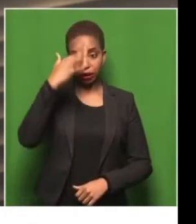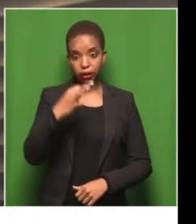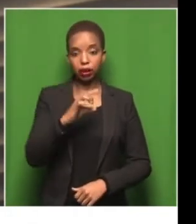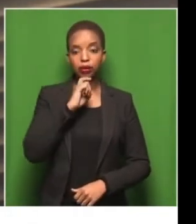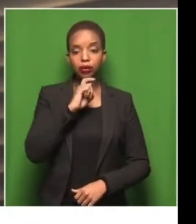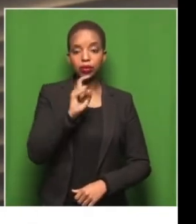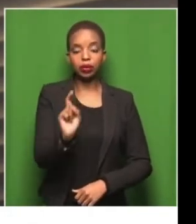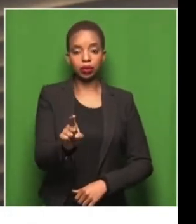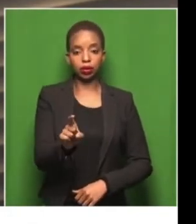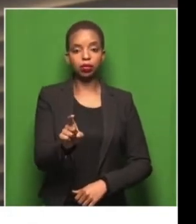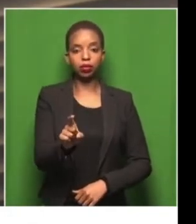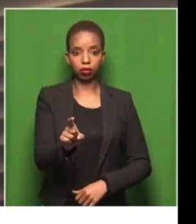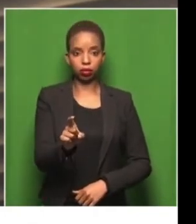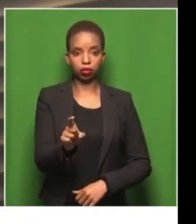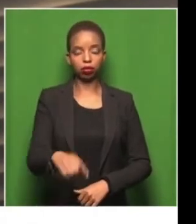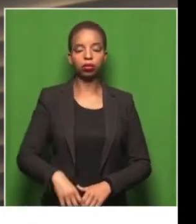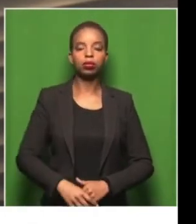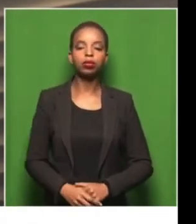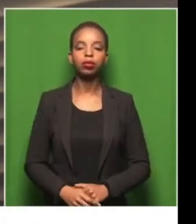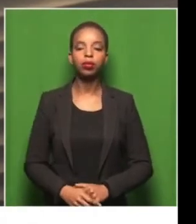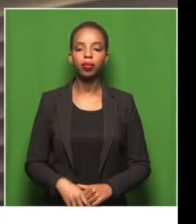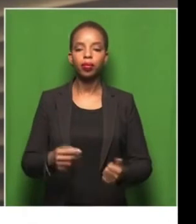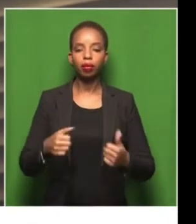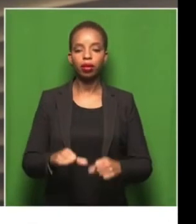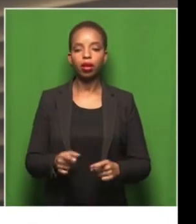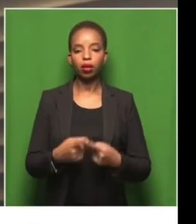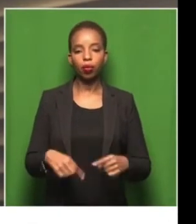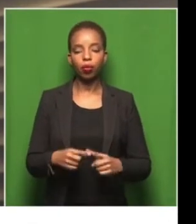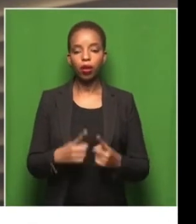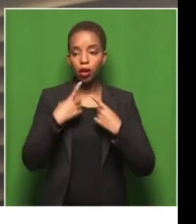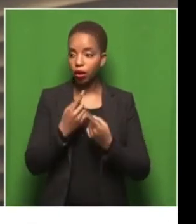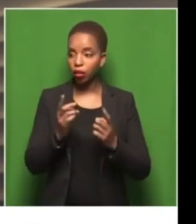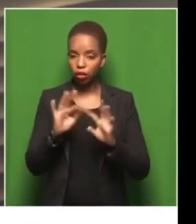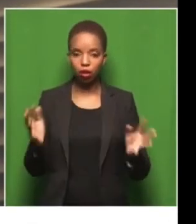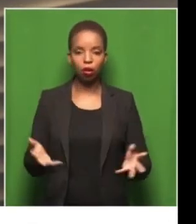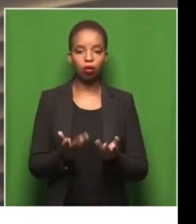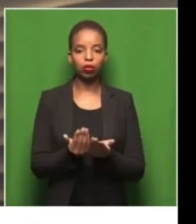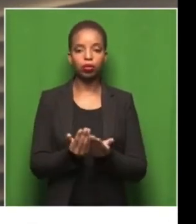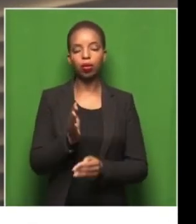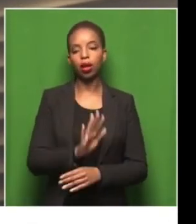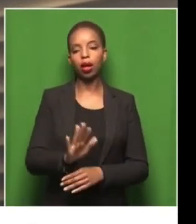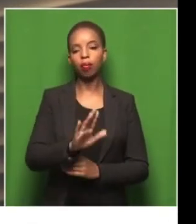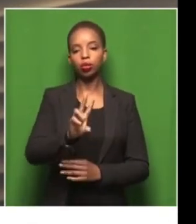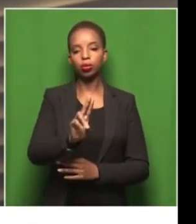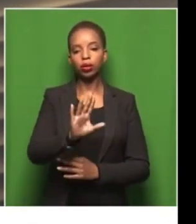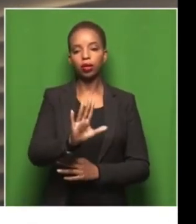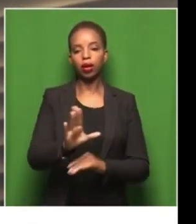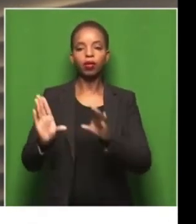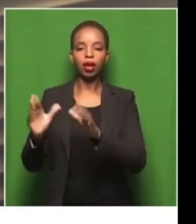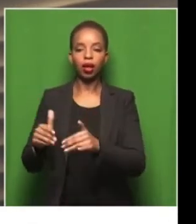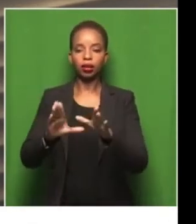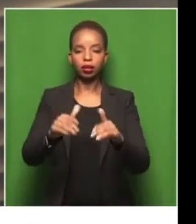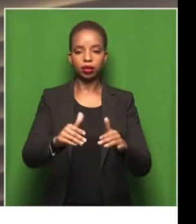And we introduced it to the whole school, which is about 25 classes. And then